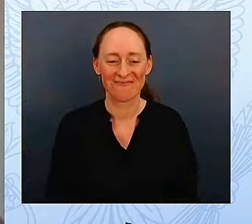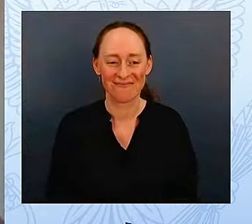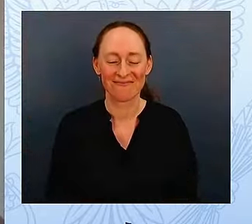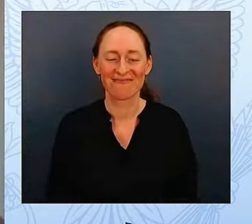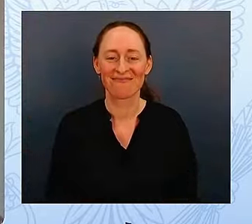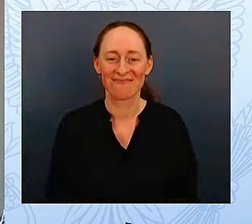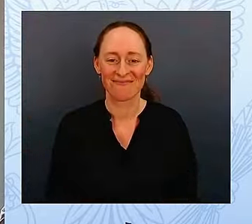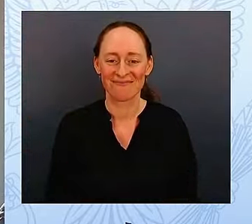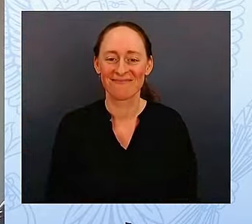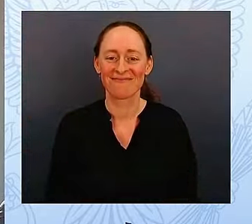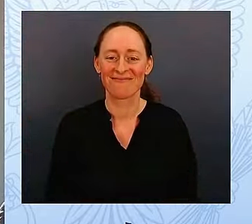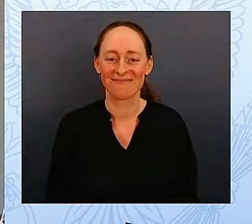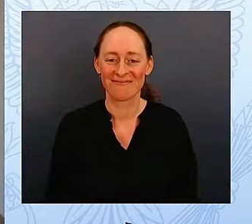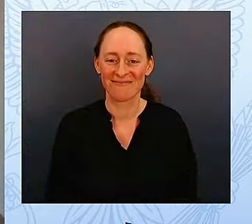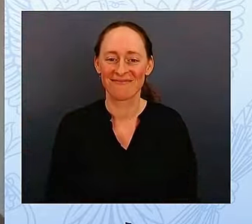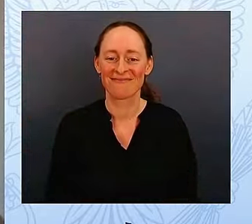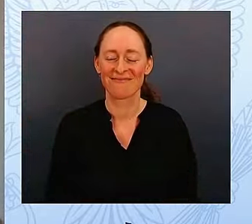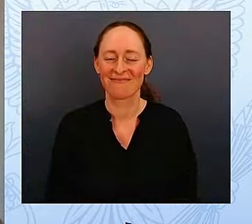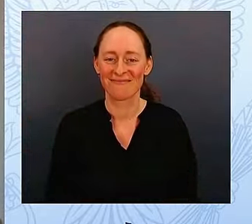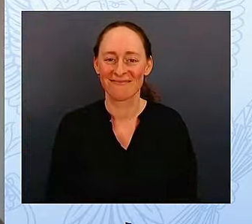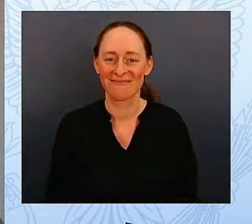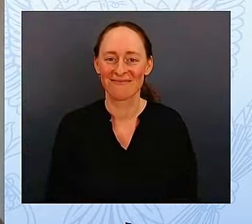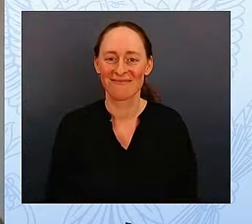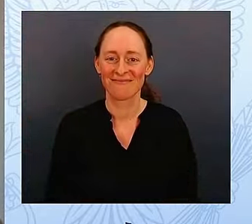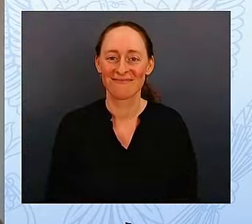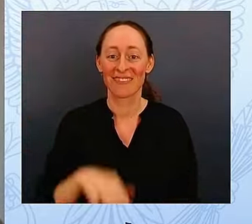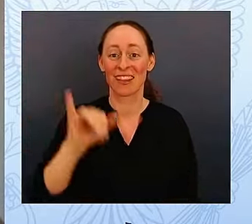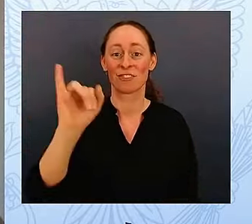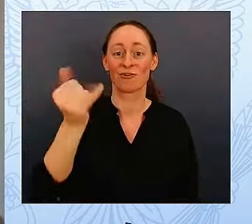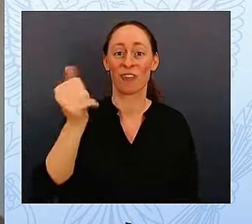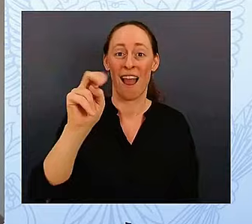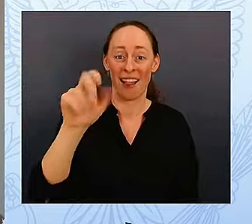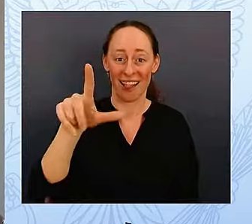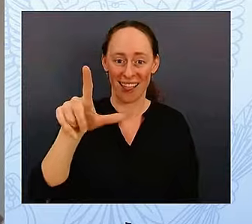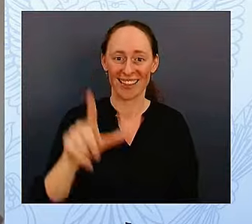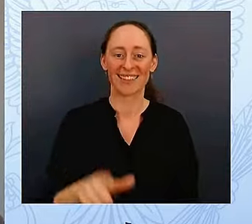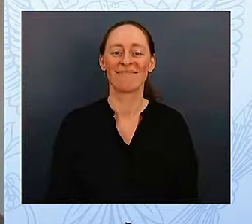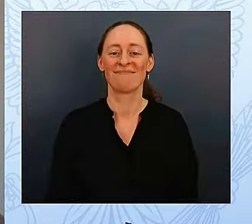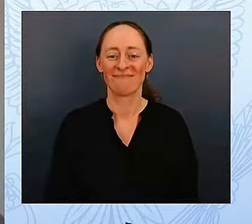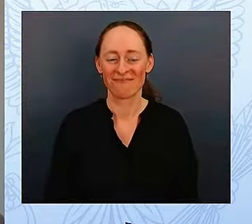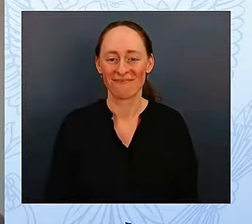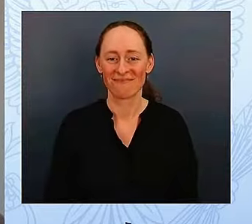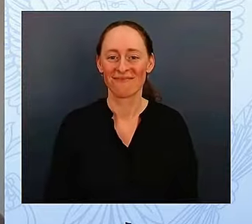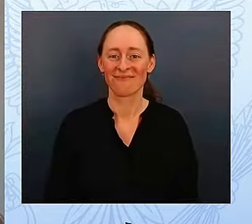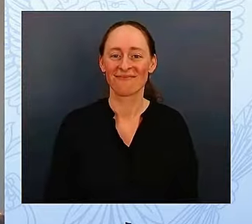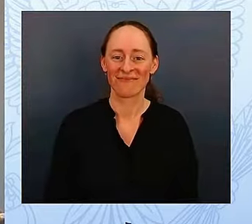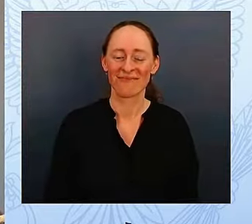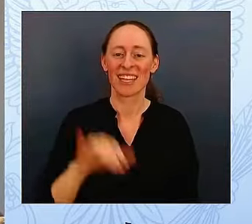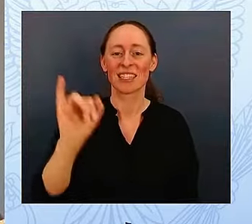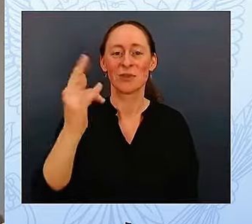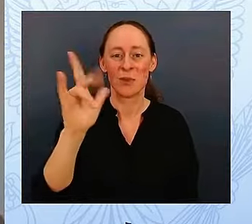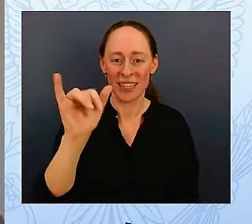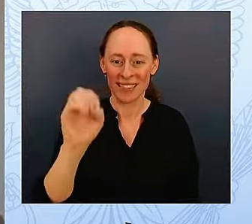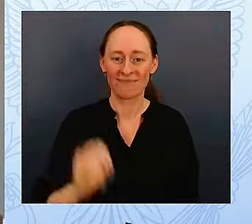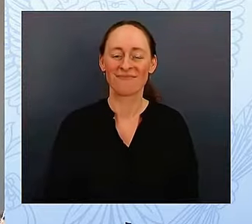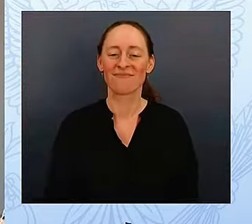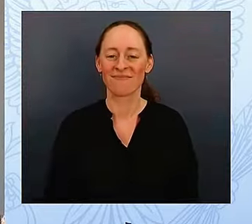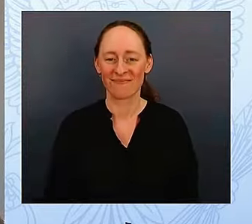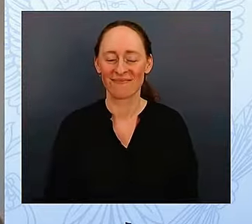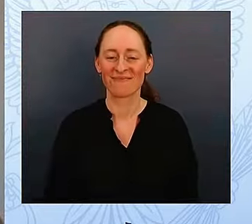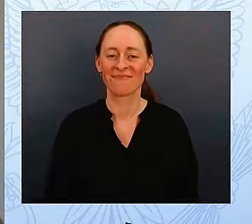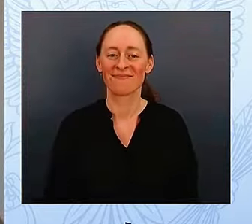Along with Janelle Maloney and Dulé Hill, Melissa